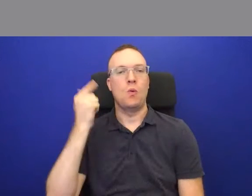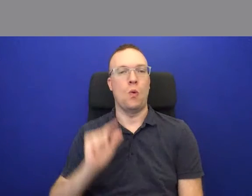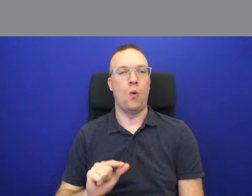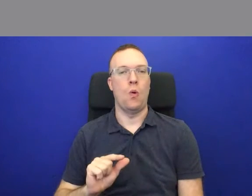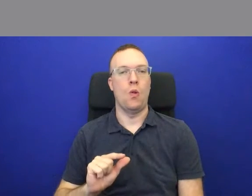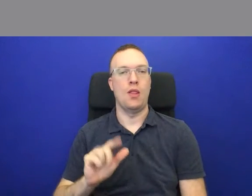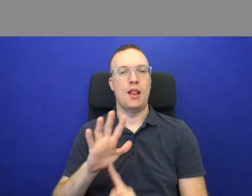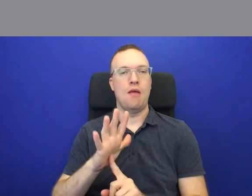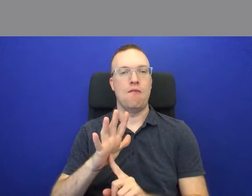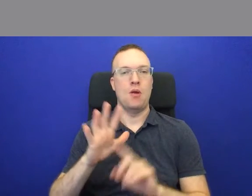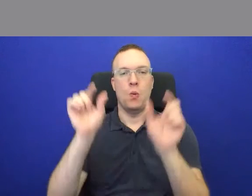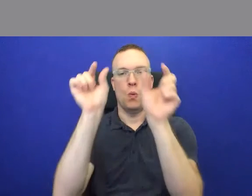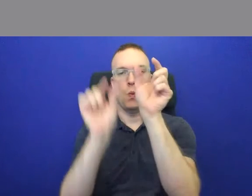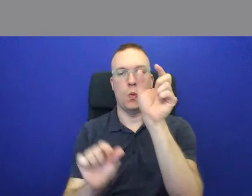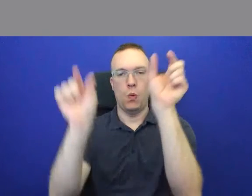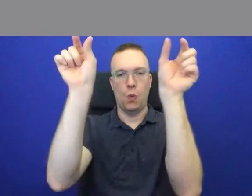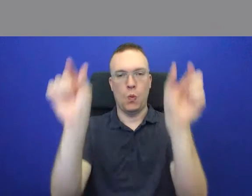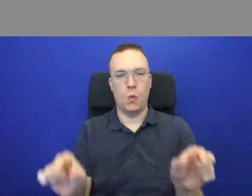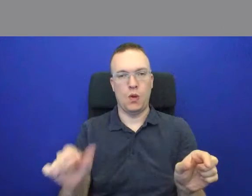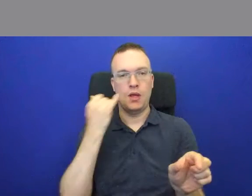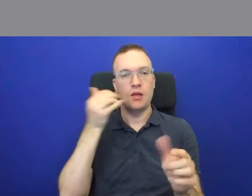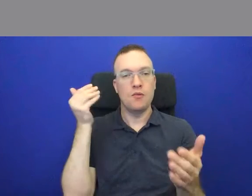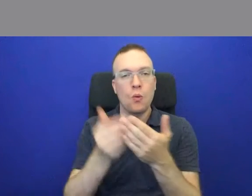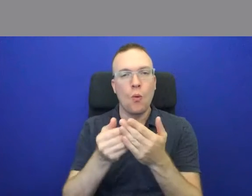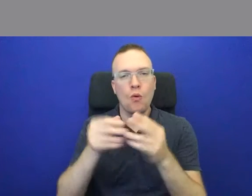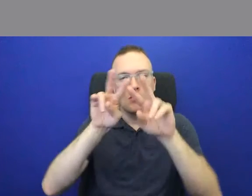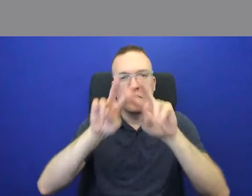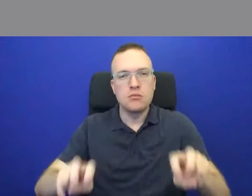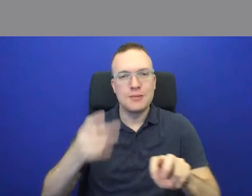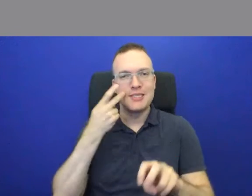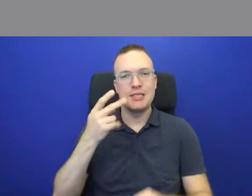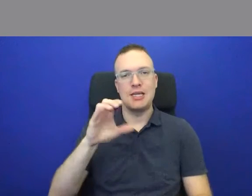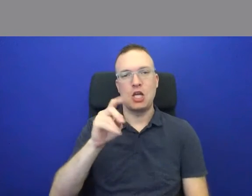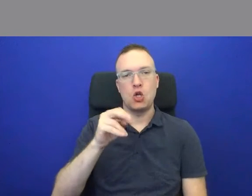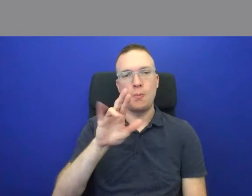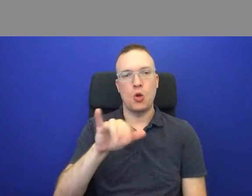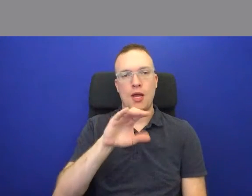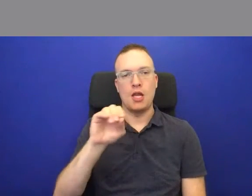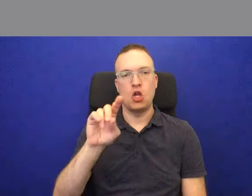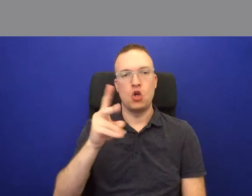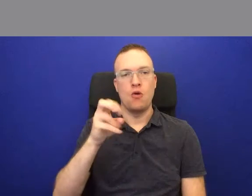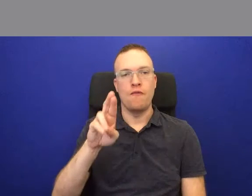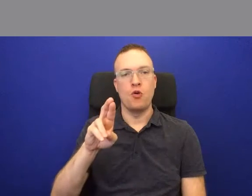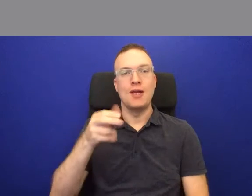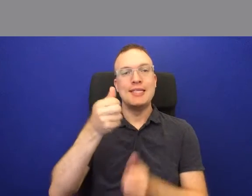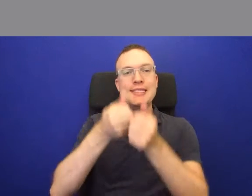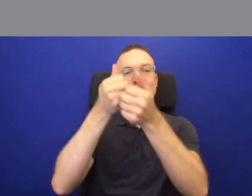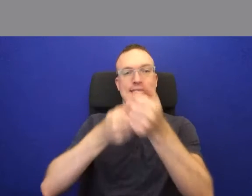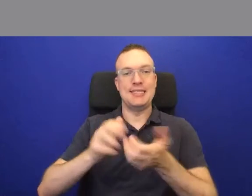map. If we look closely at Canterbury and Dover, they are ringed with thin bands of gold.